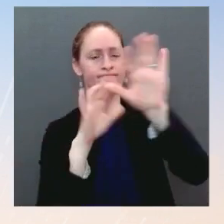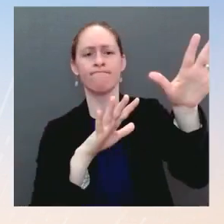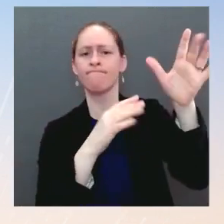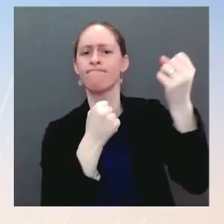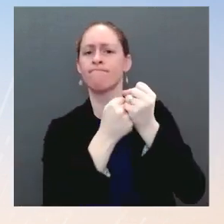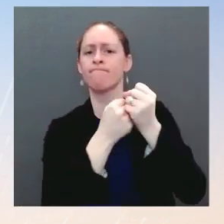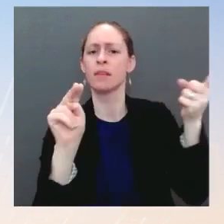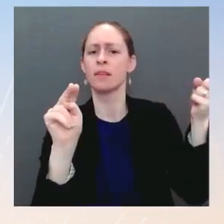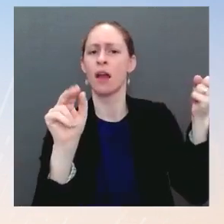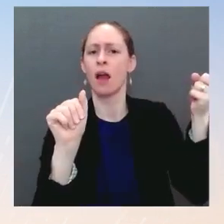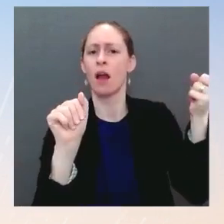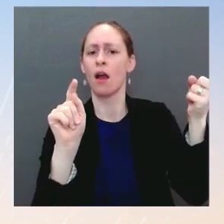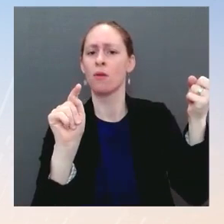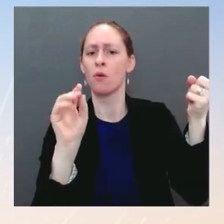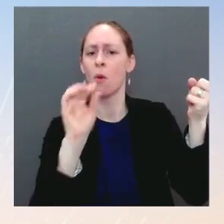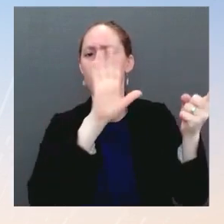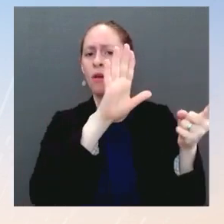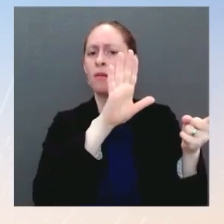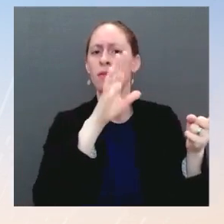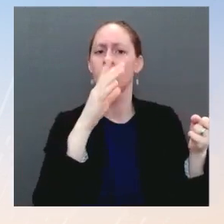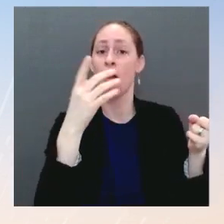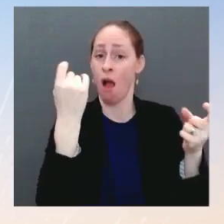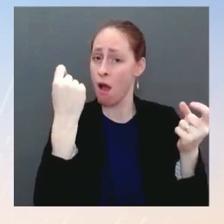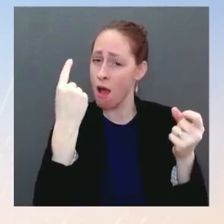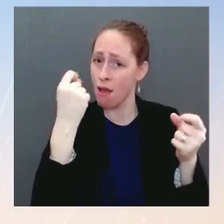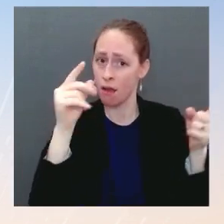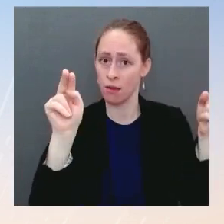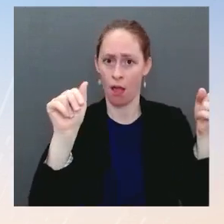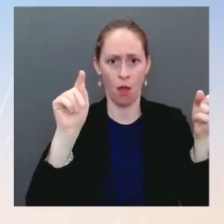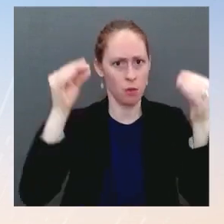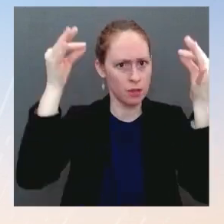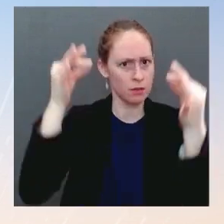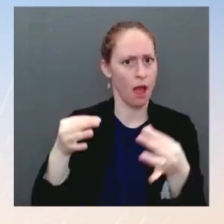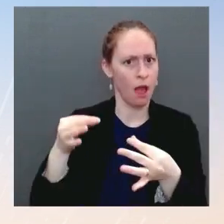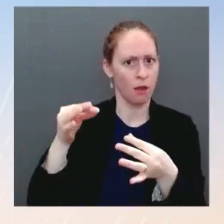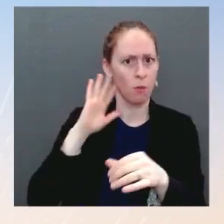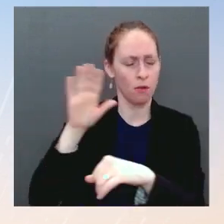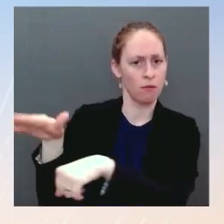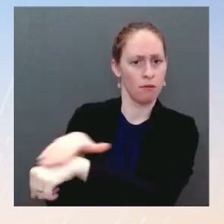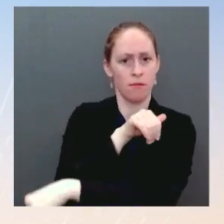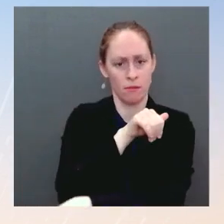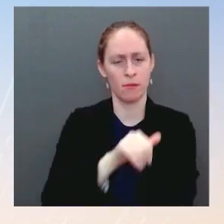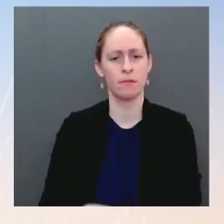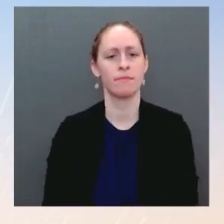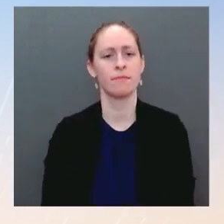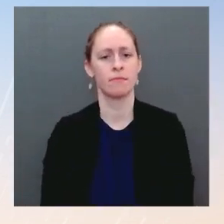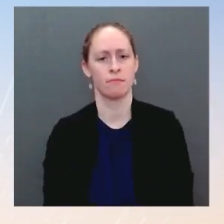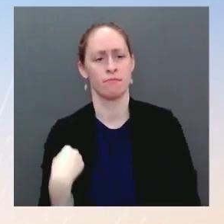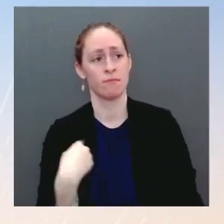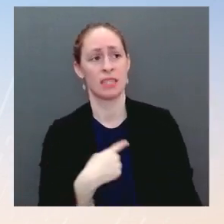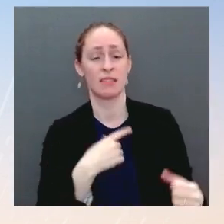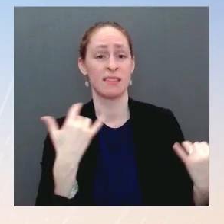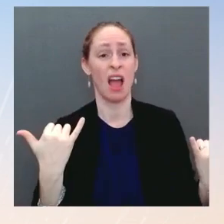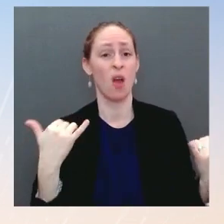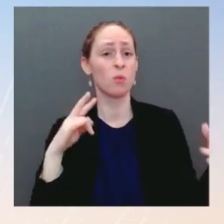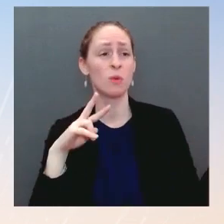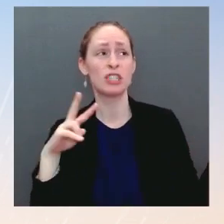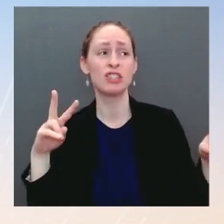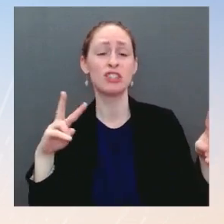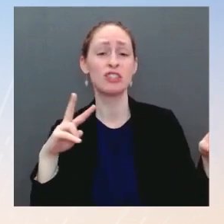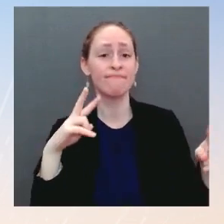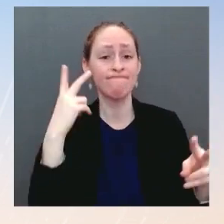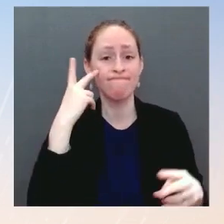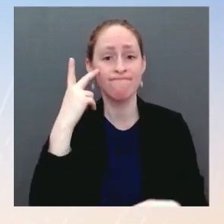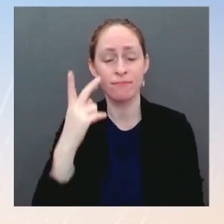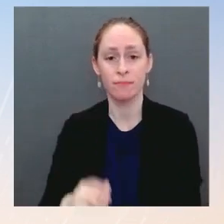all watching the buildup and the movements of troops by the Russians. The number remains 8,500, though, for us for today. Ms.